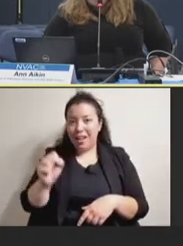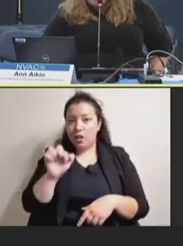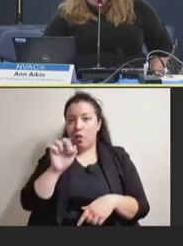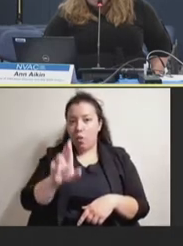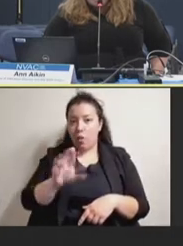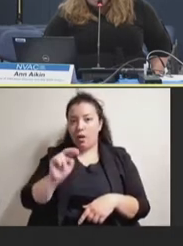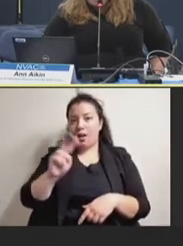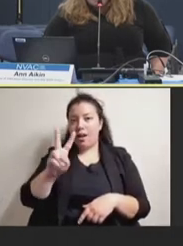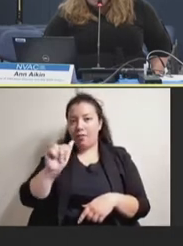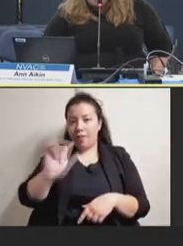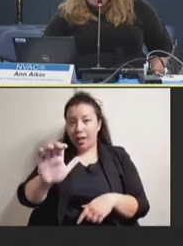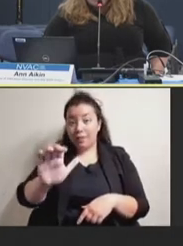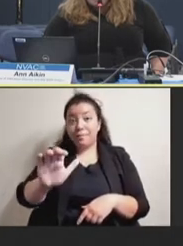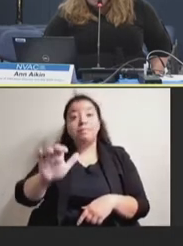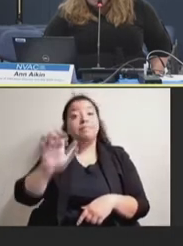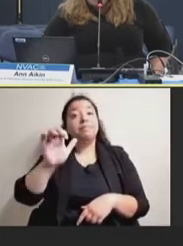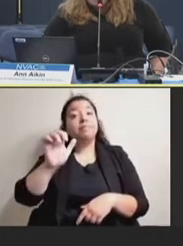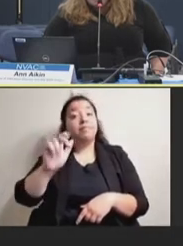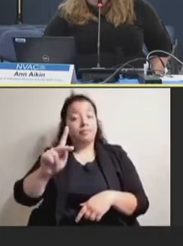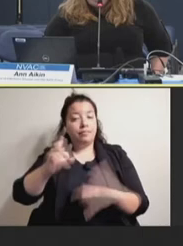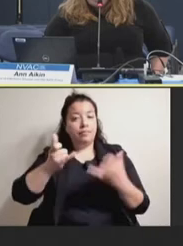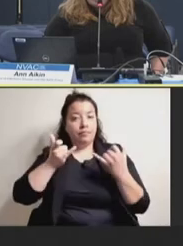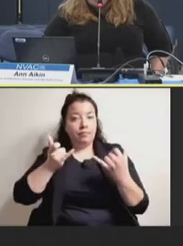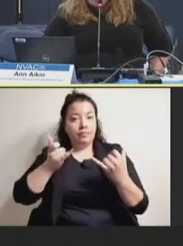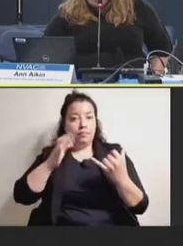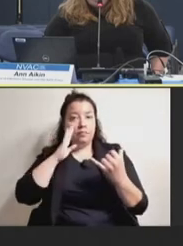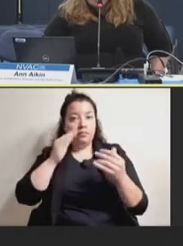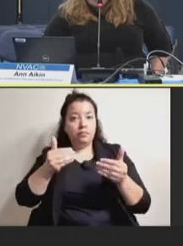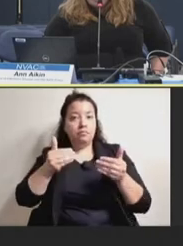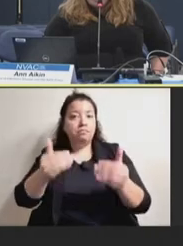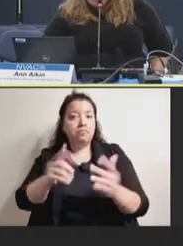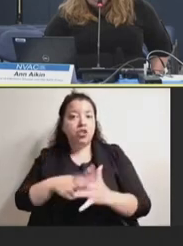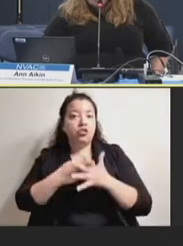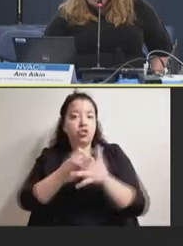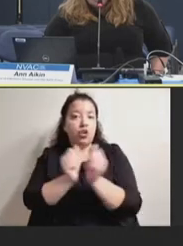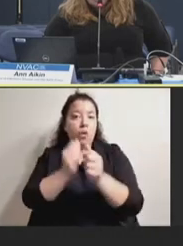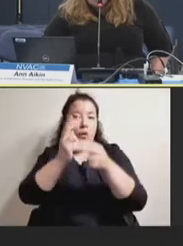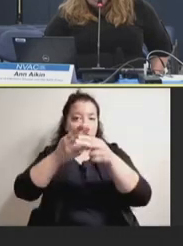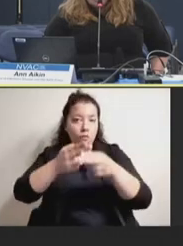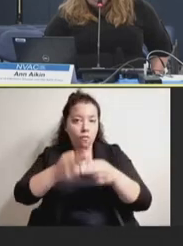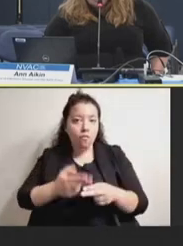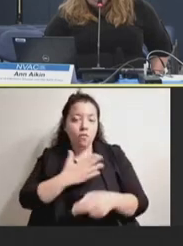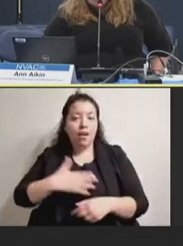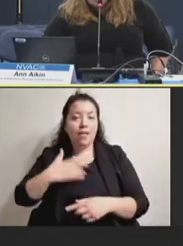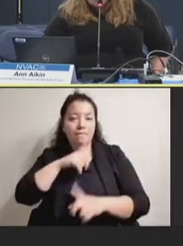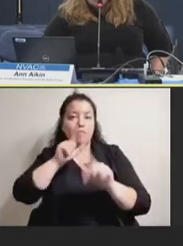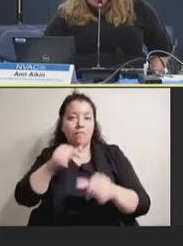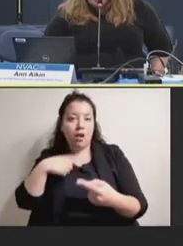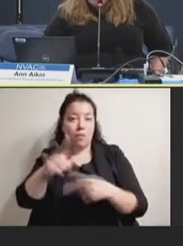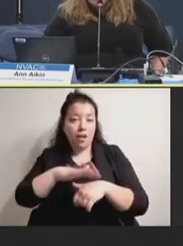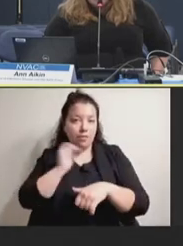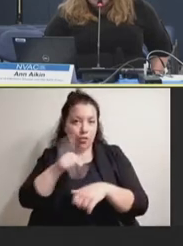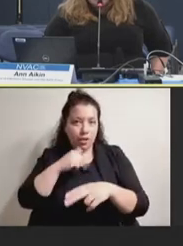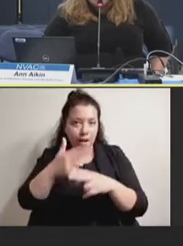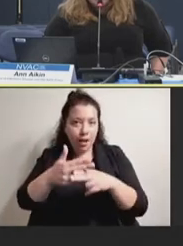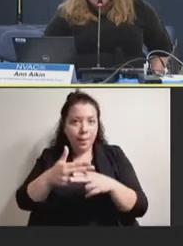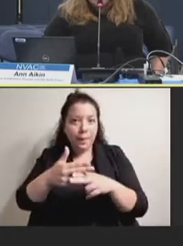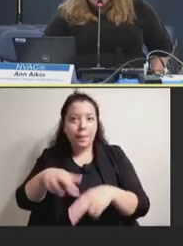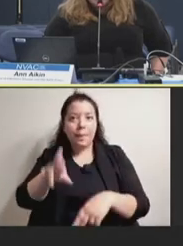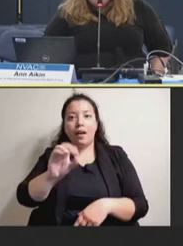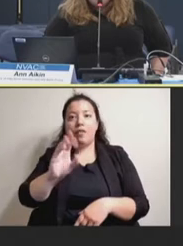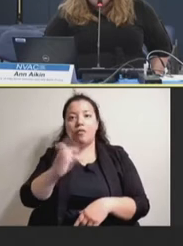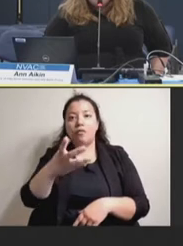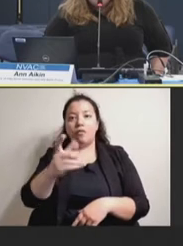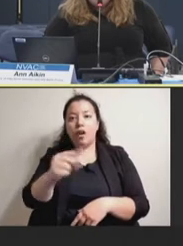So, with that, I would like to proceed with a roll call. Please respond verbally when I call your name. Robert Hopkins.